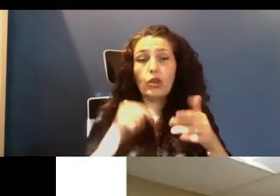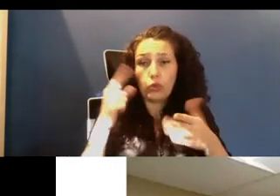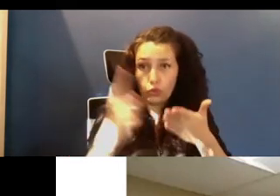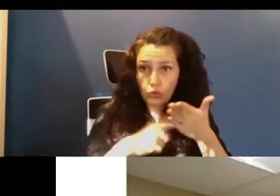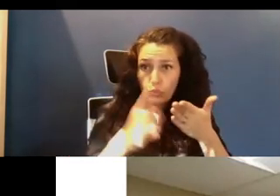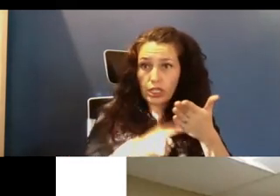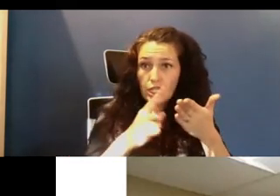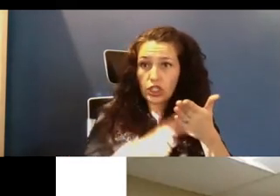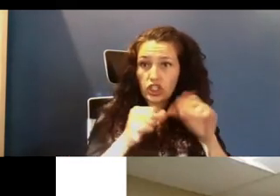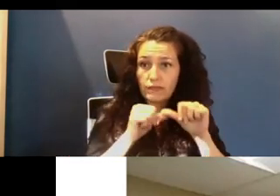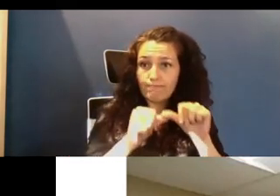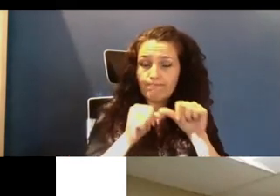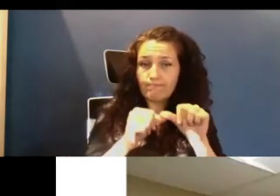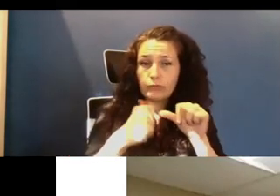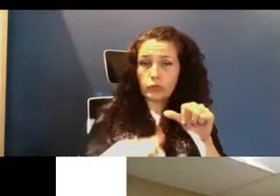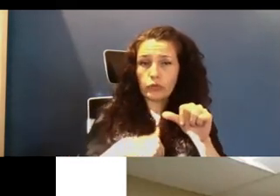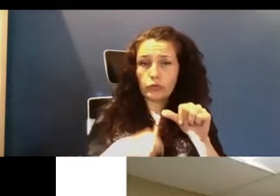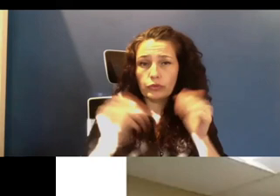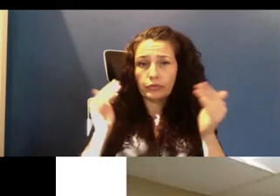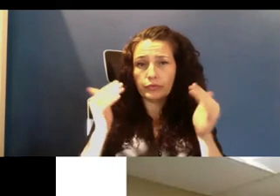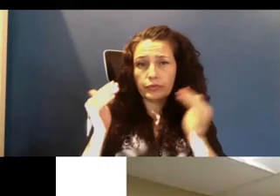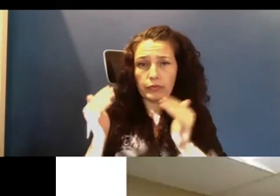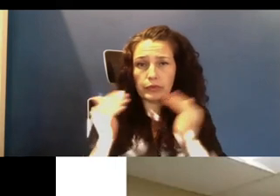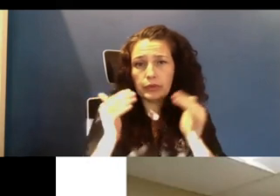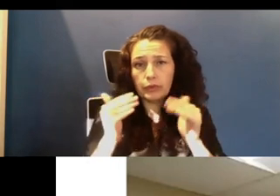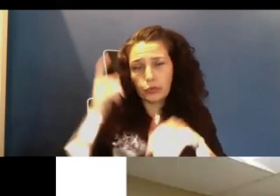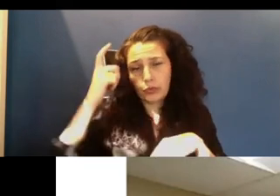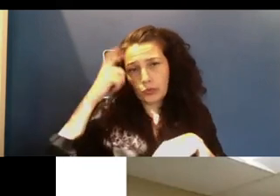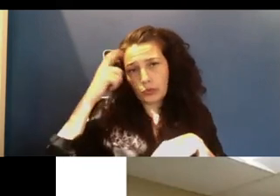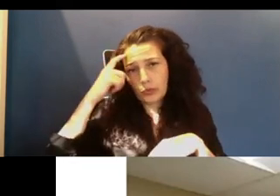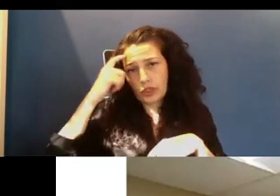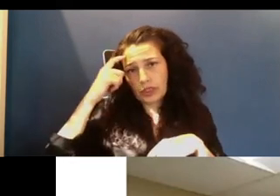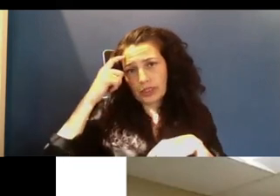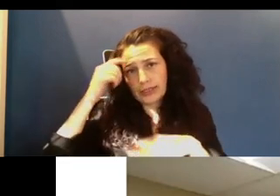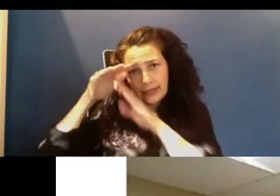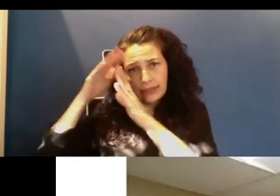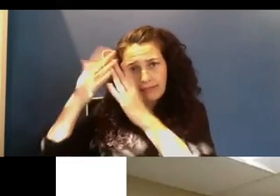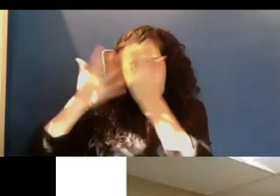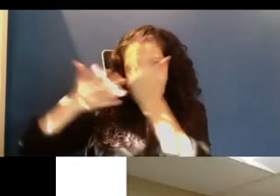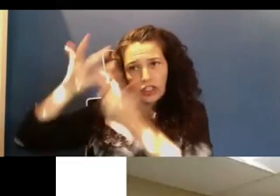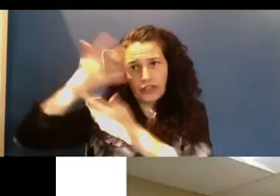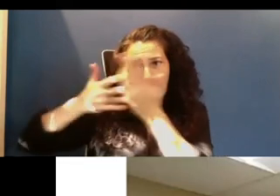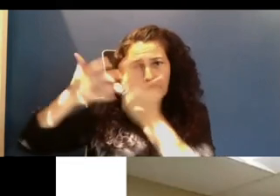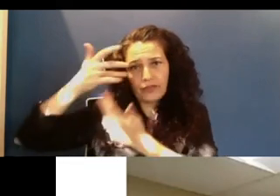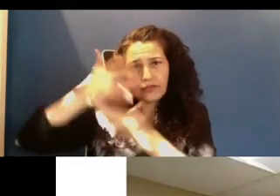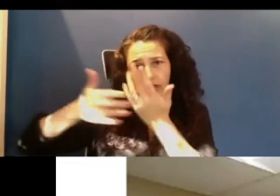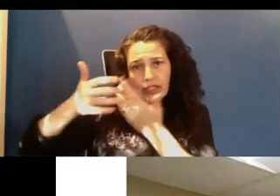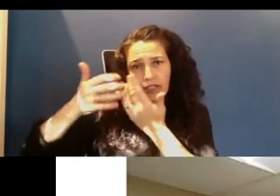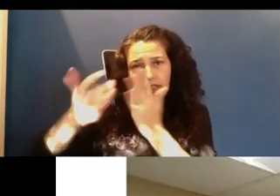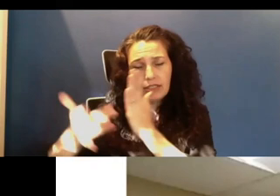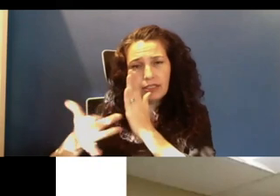brain machine interfaces that can help inform and hopefully develop technologies that will allow